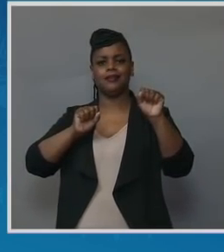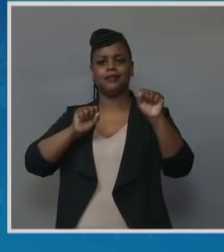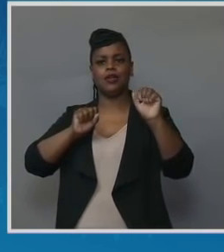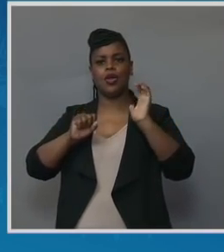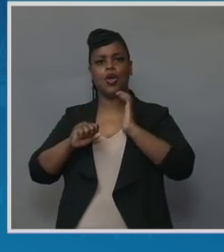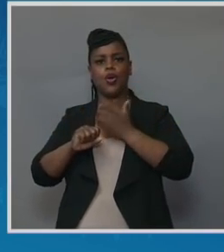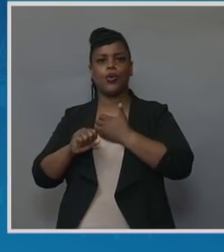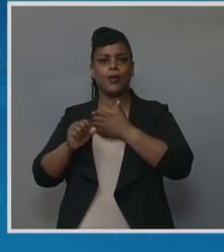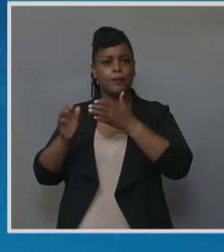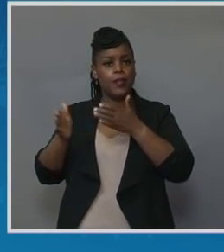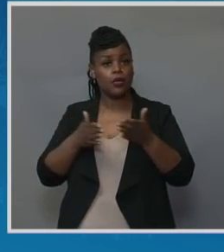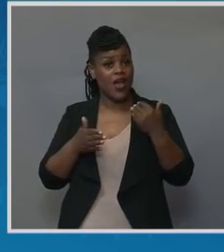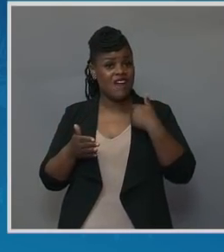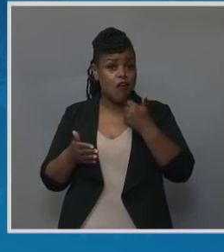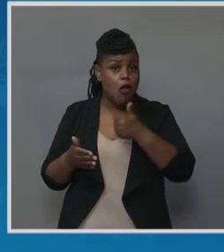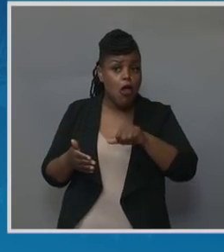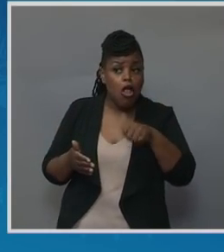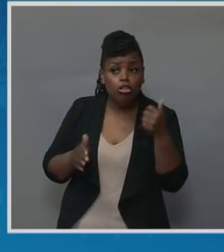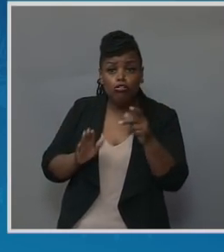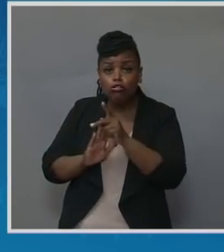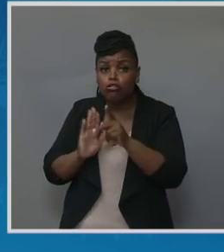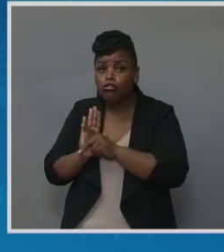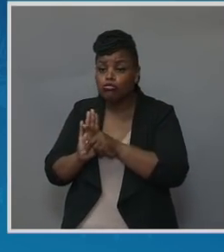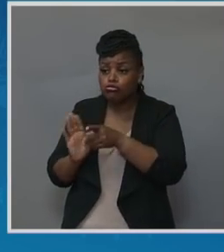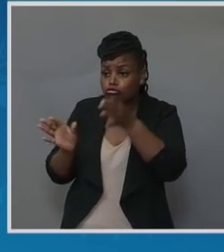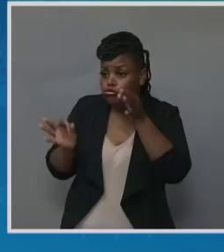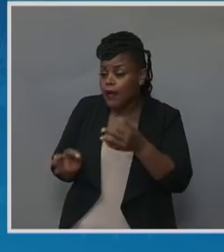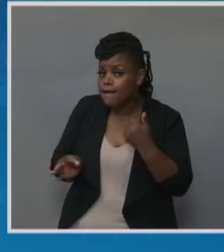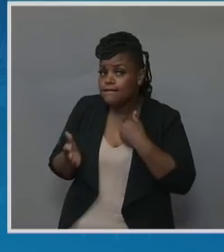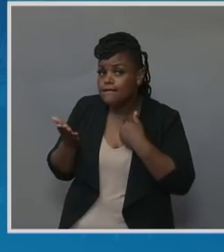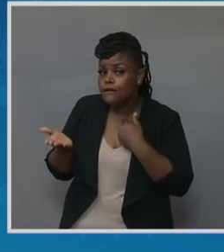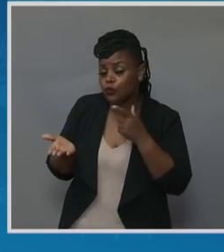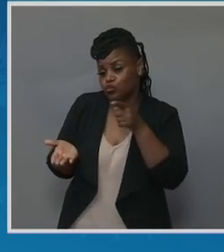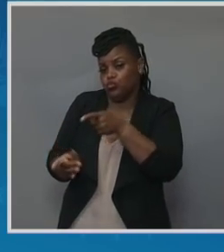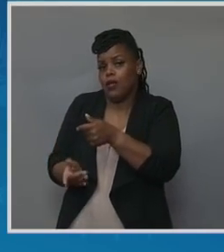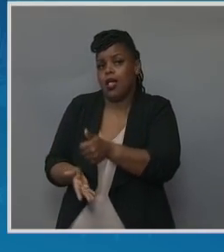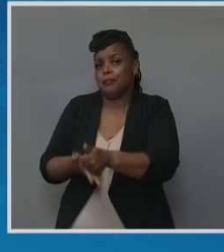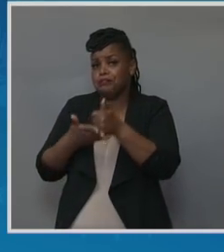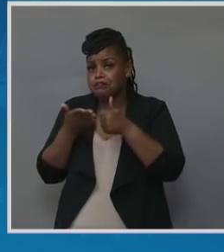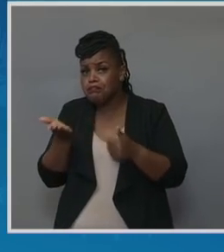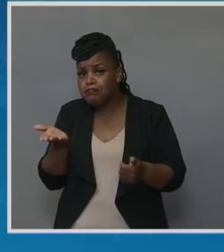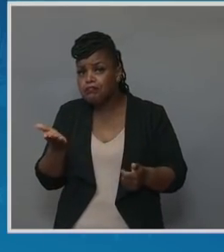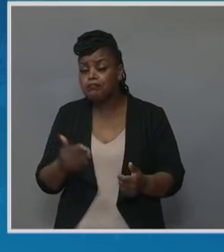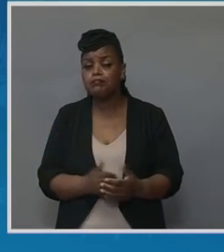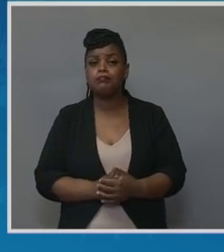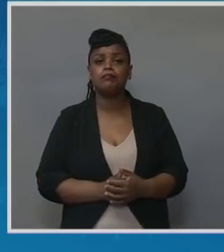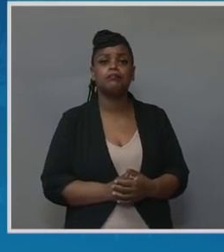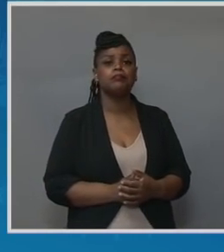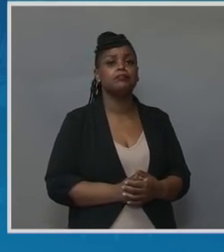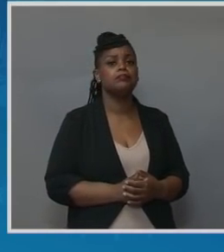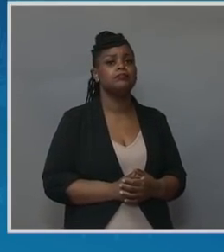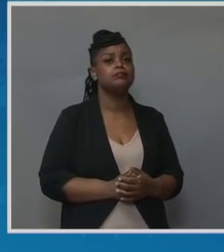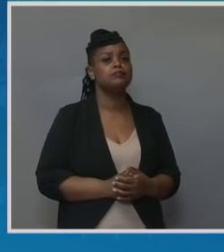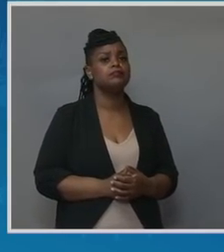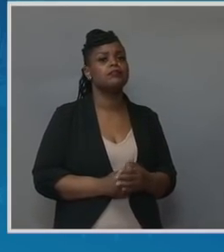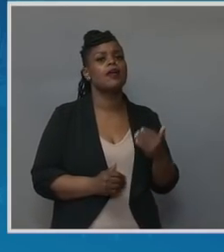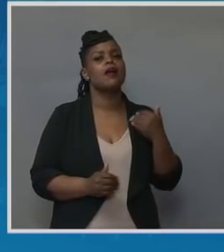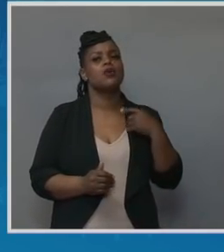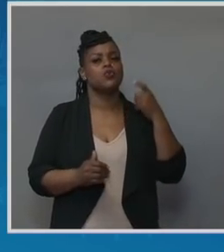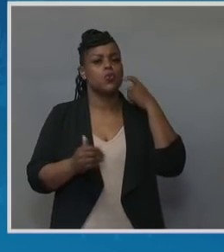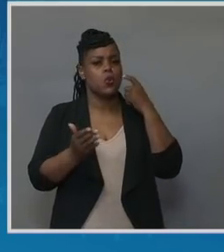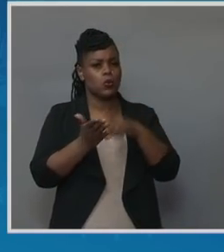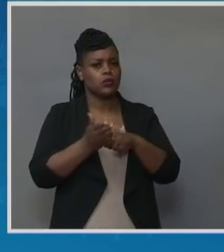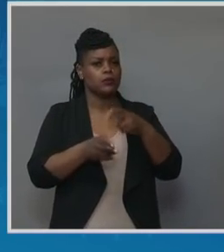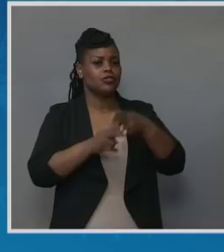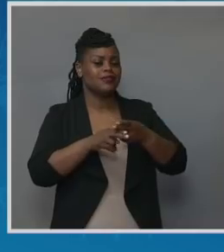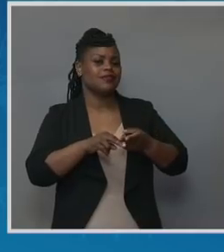policy moves that you think we could take that would be helpful? I also noticed that you guys have increased funding for Title X